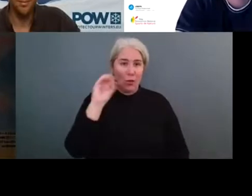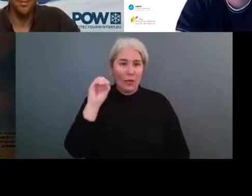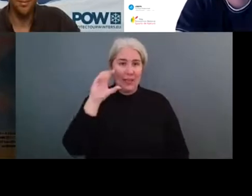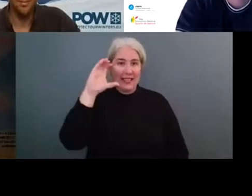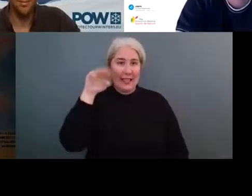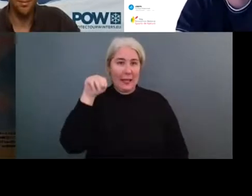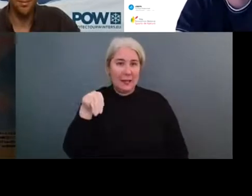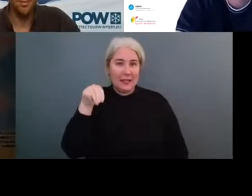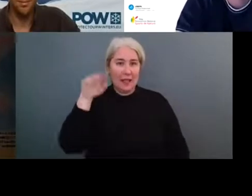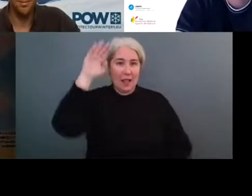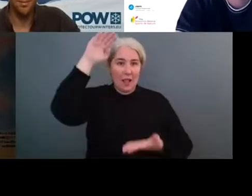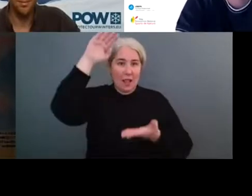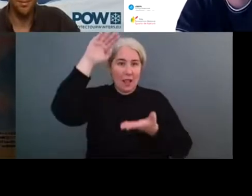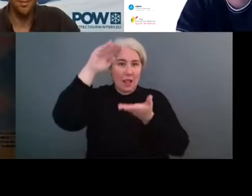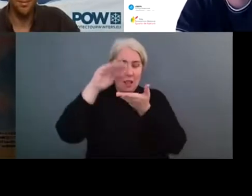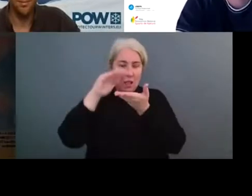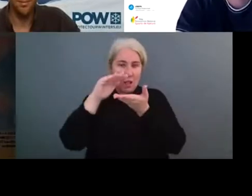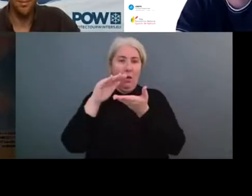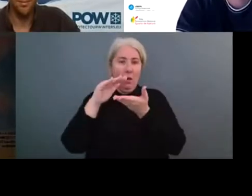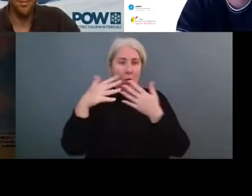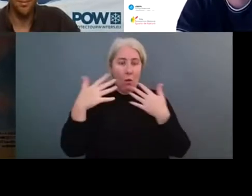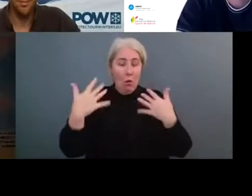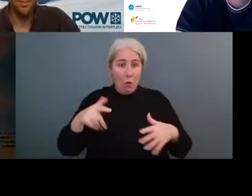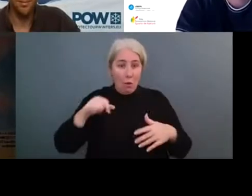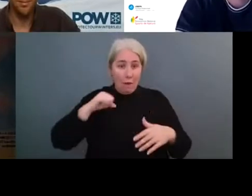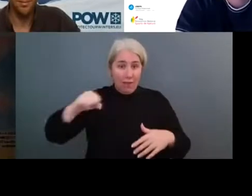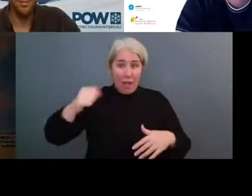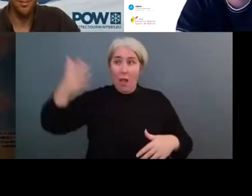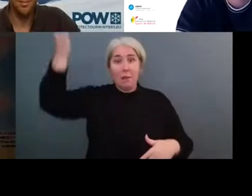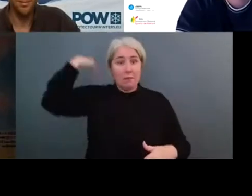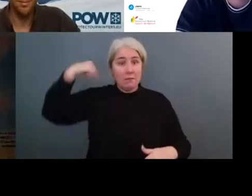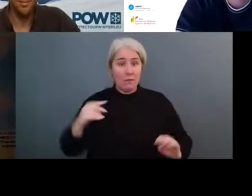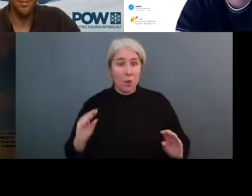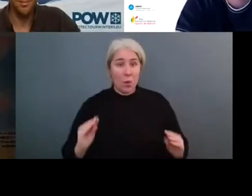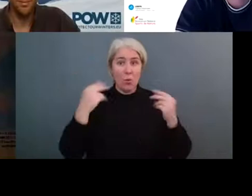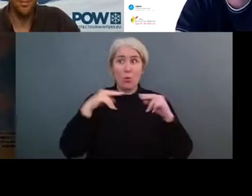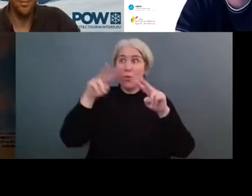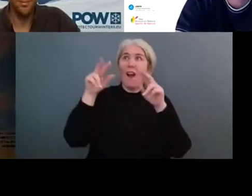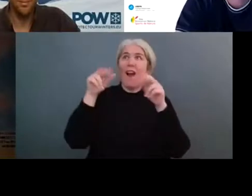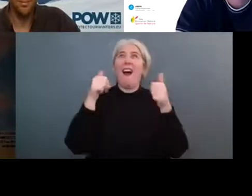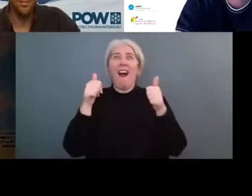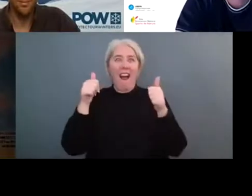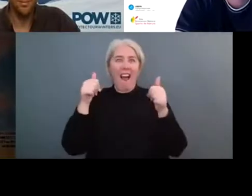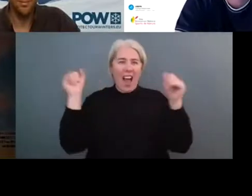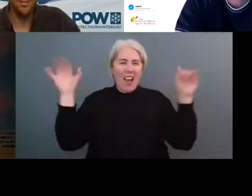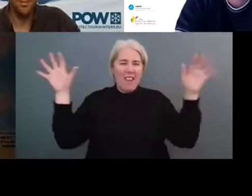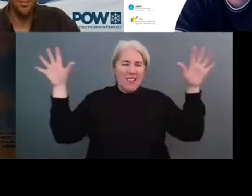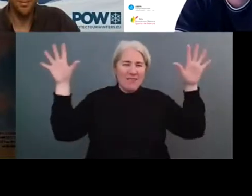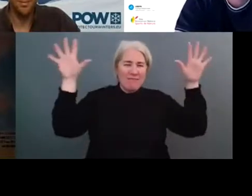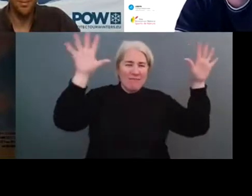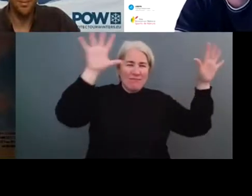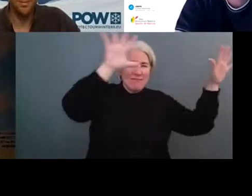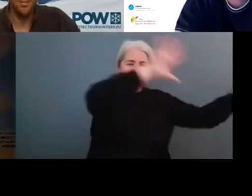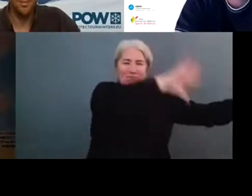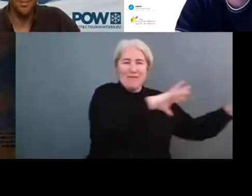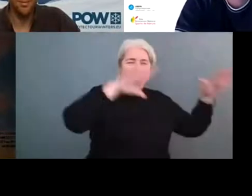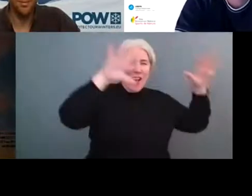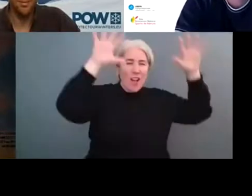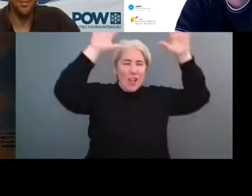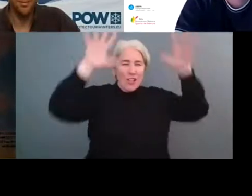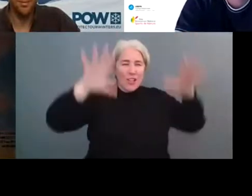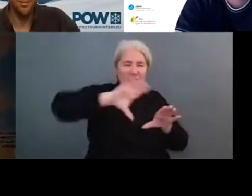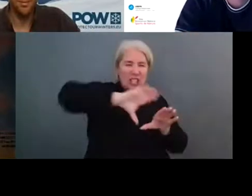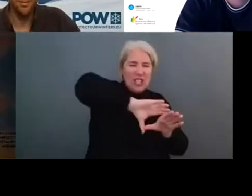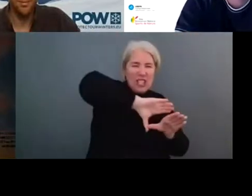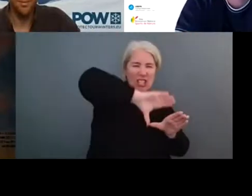So it's it's happening extremely, extremely quickly in the with with the summer sports. And I do a lot of